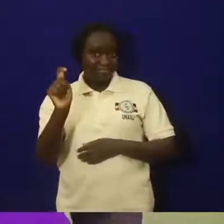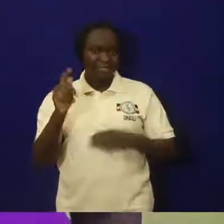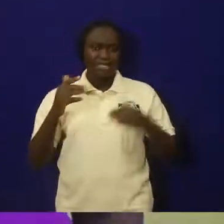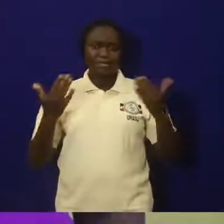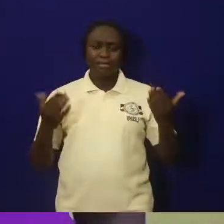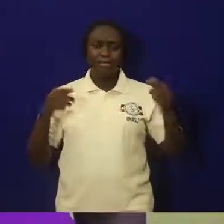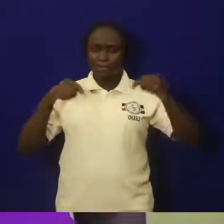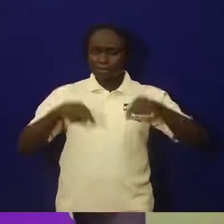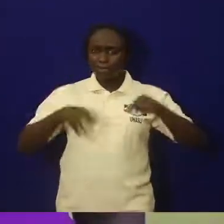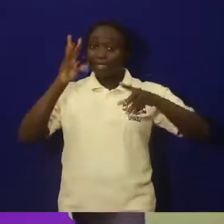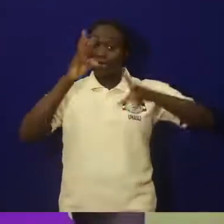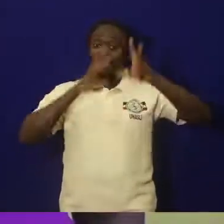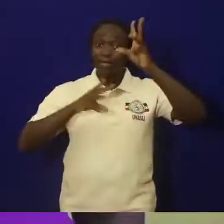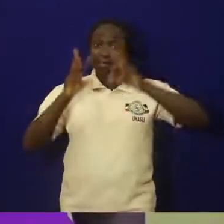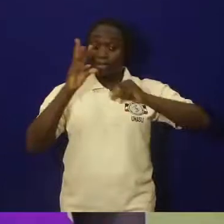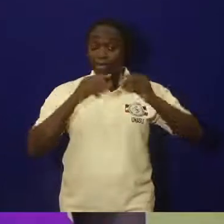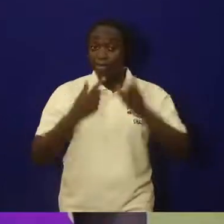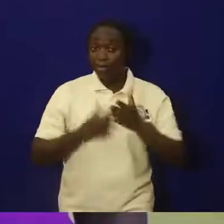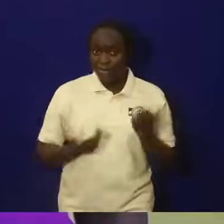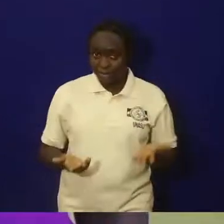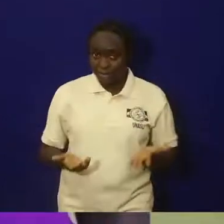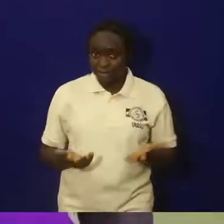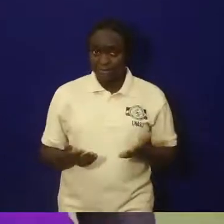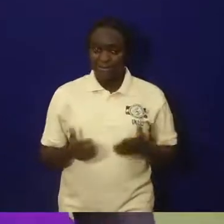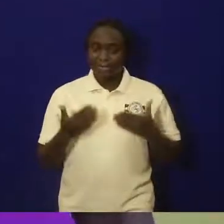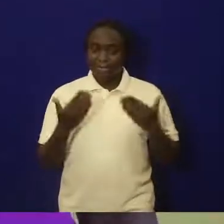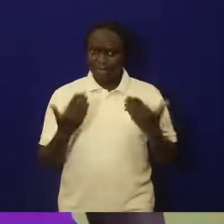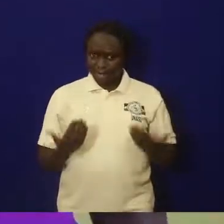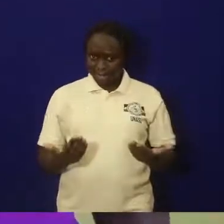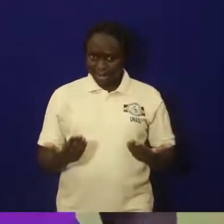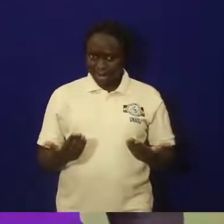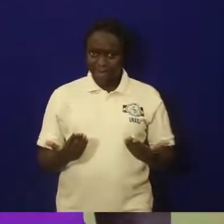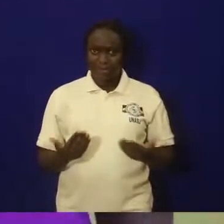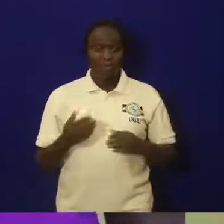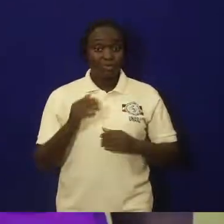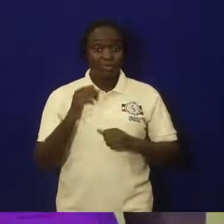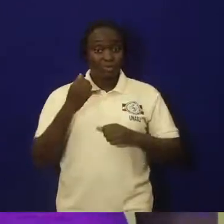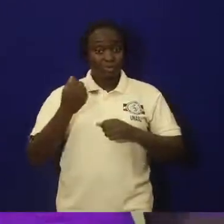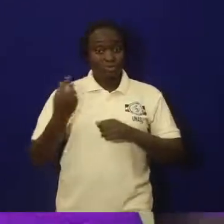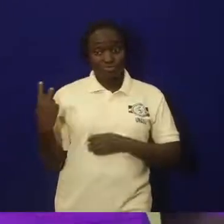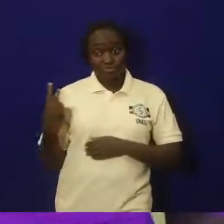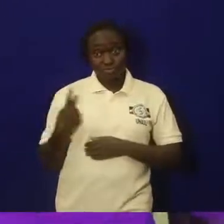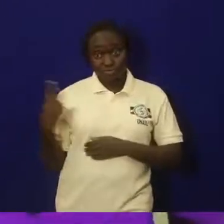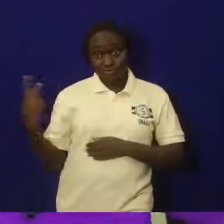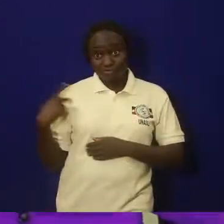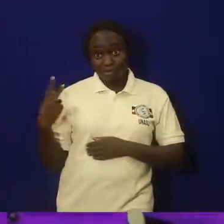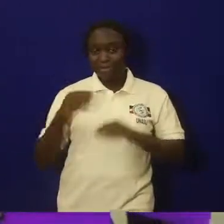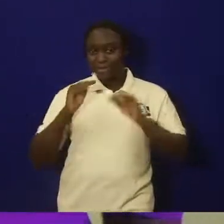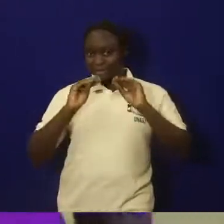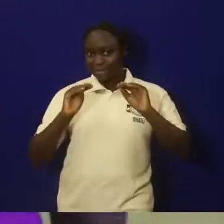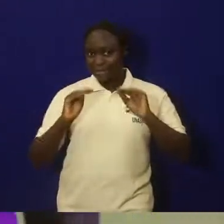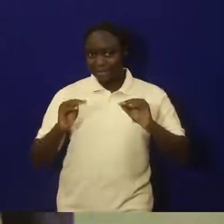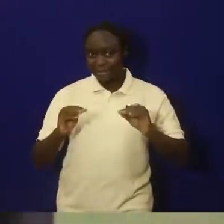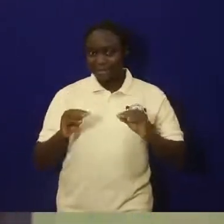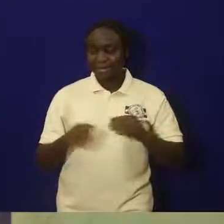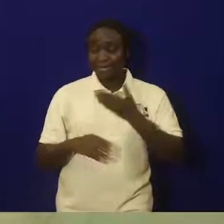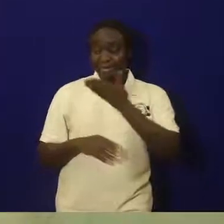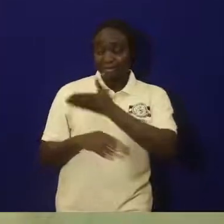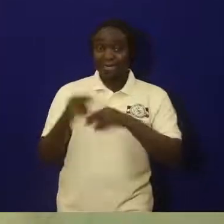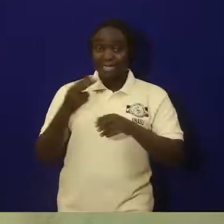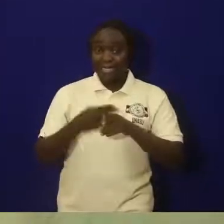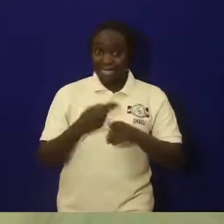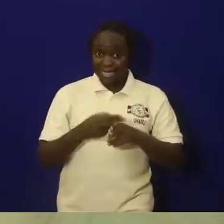in this lesson, we are going to invite two of us. My name is